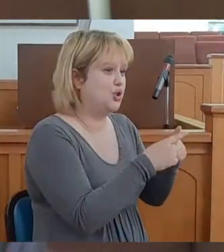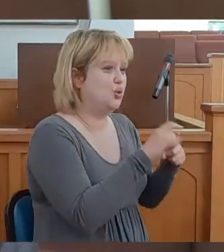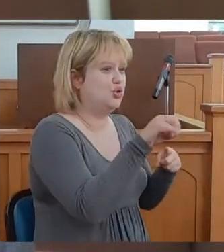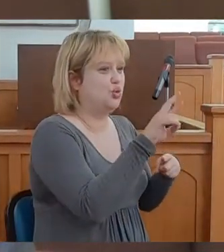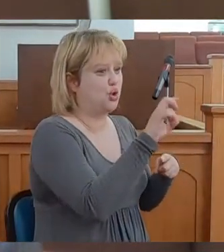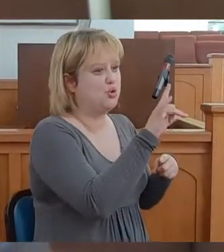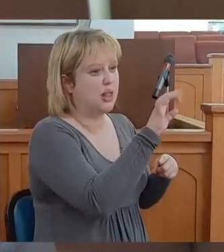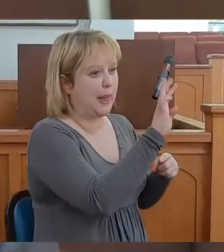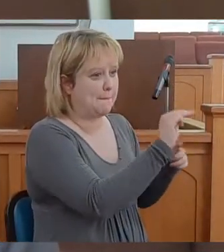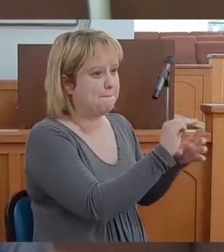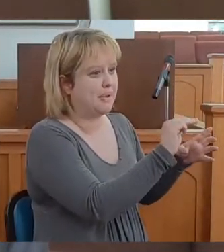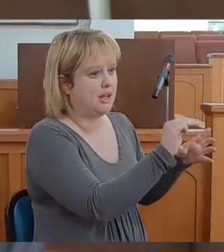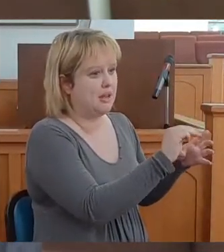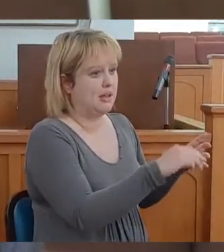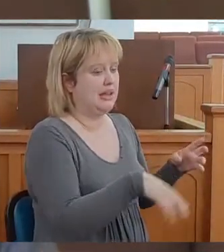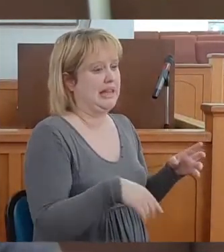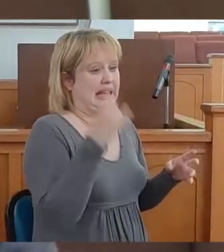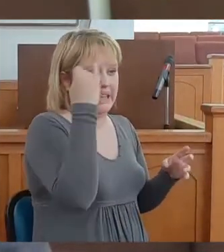Jerusalem,